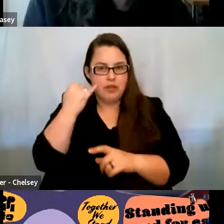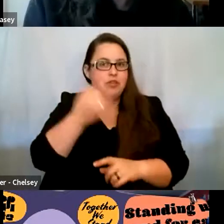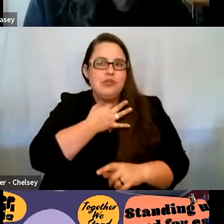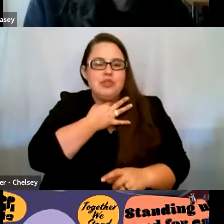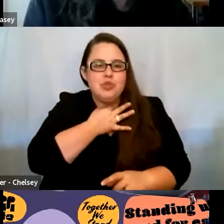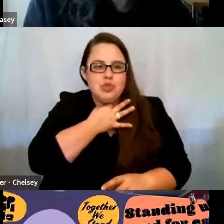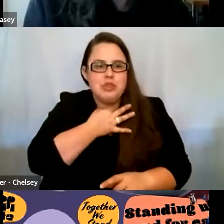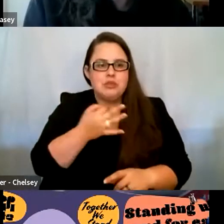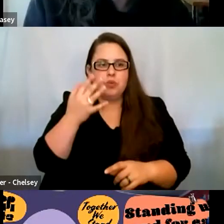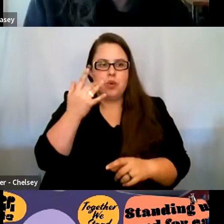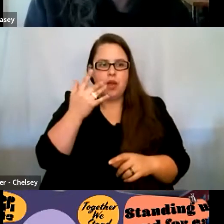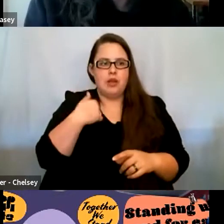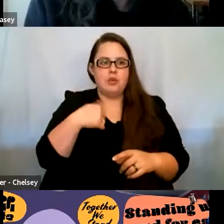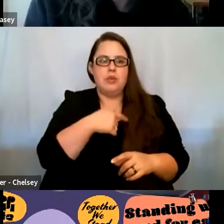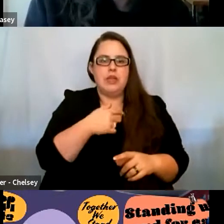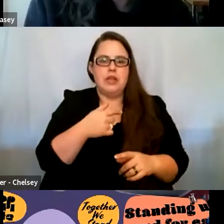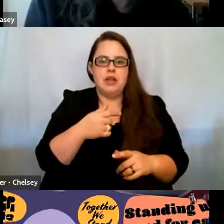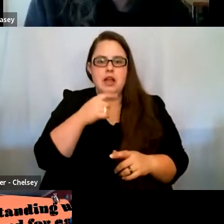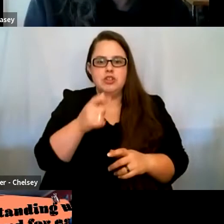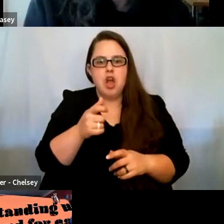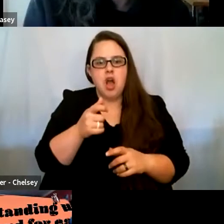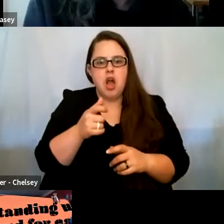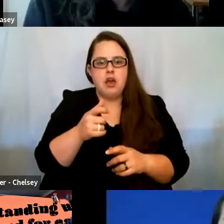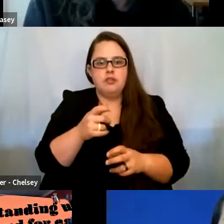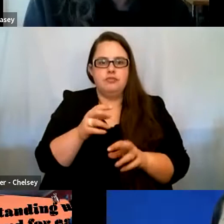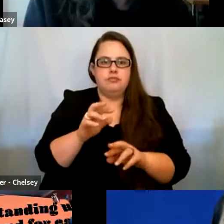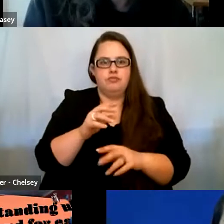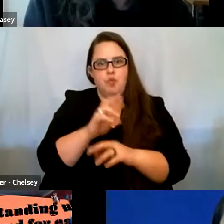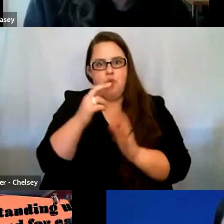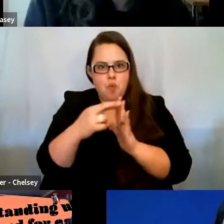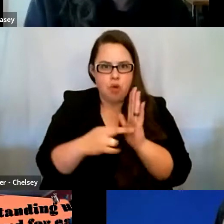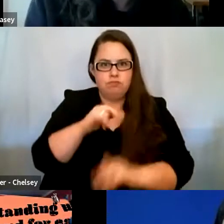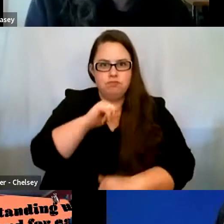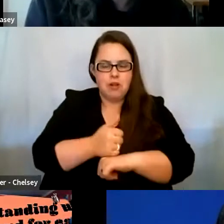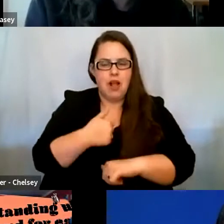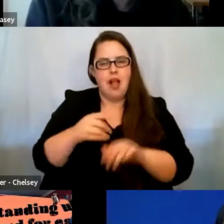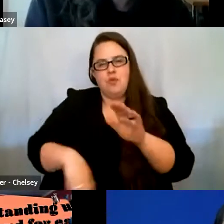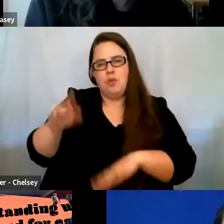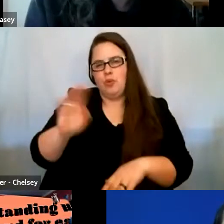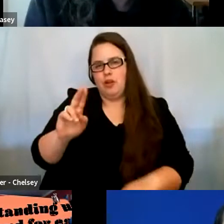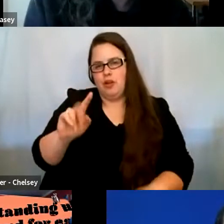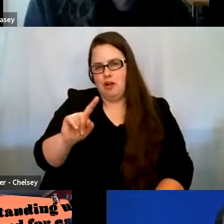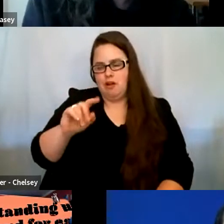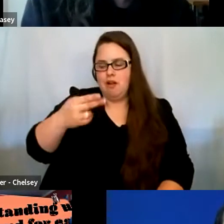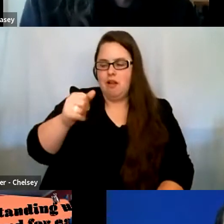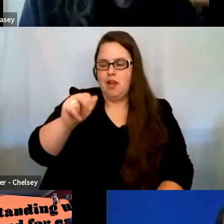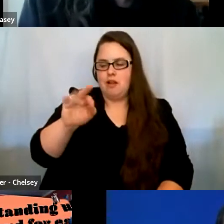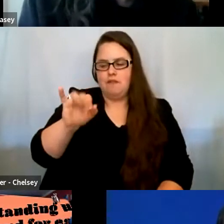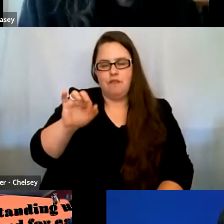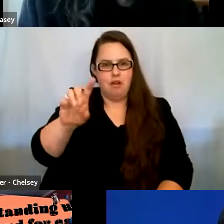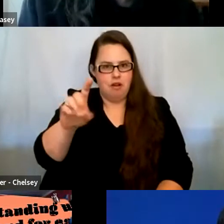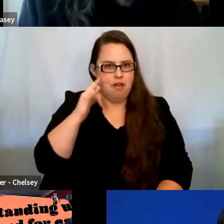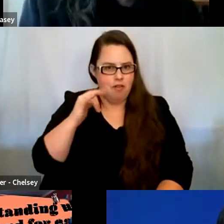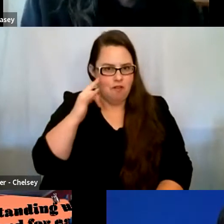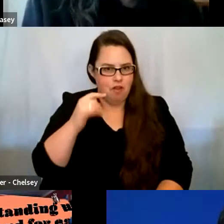really, it's not hard and fast rule. Right. And so I, I grew up in Hanford, California, which is predominantly white. I was surrounded by